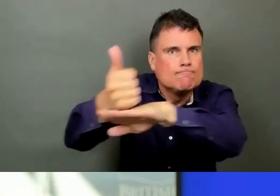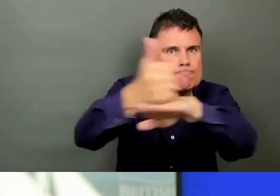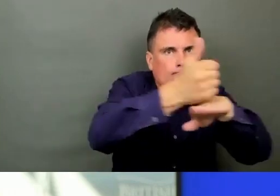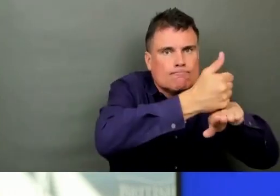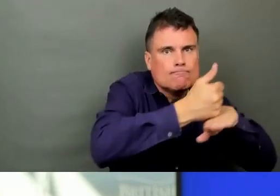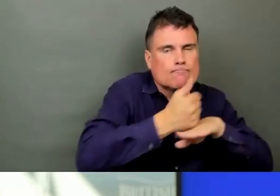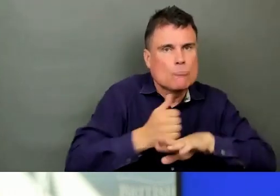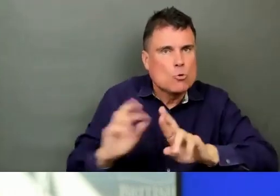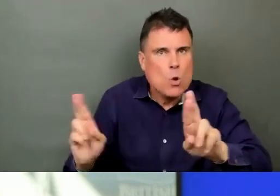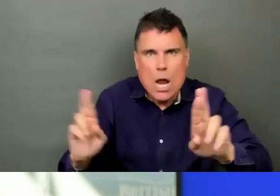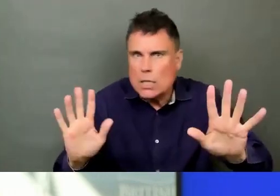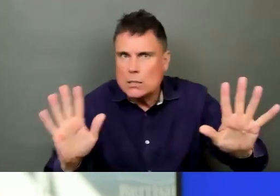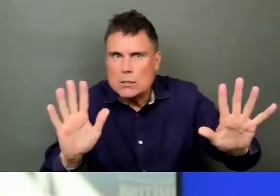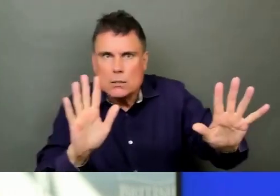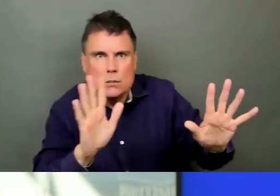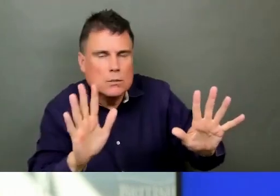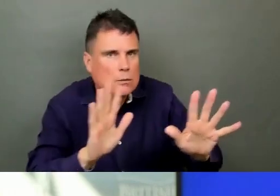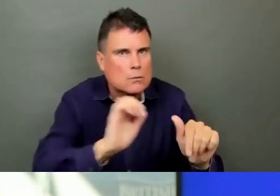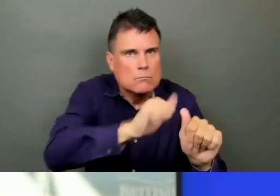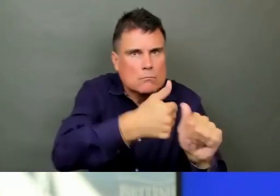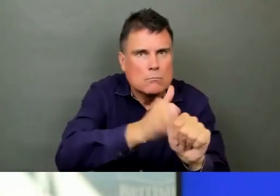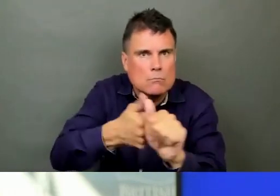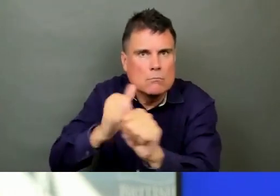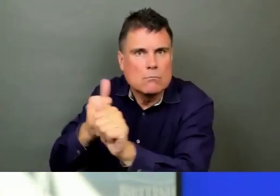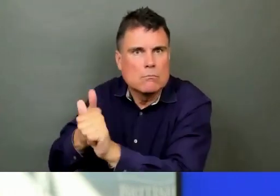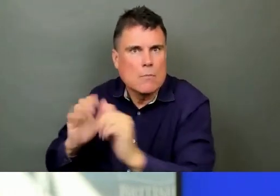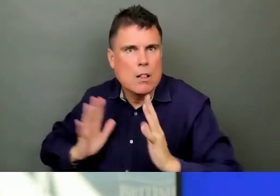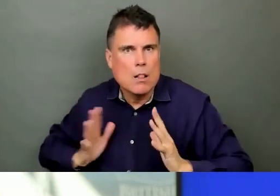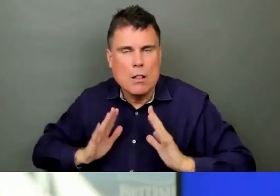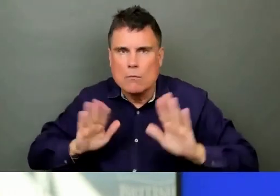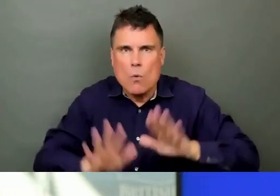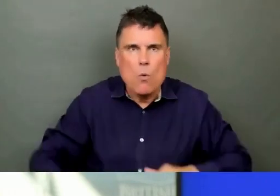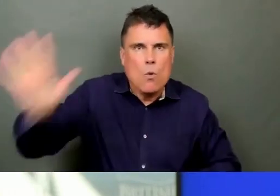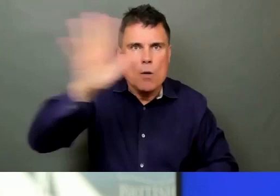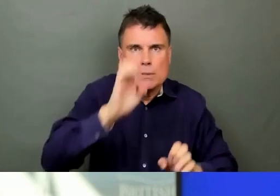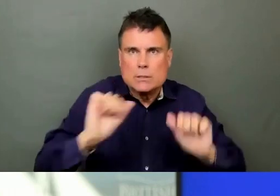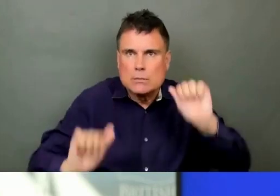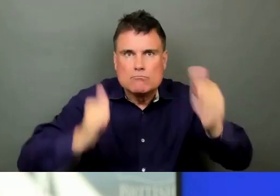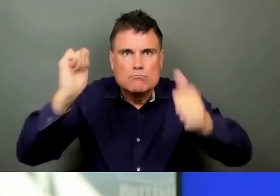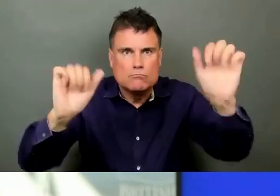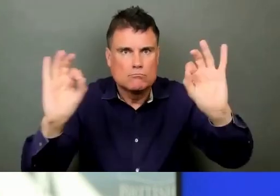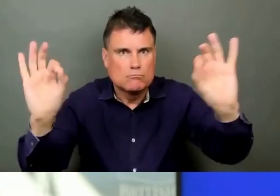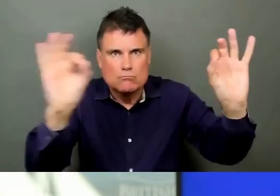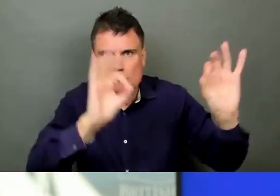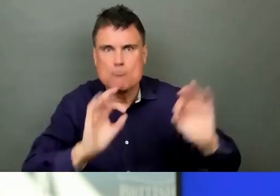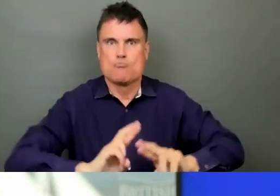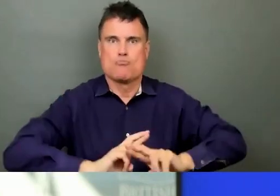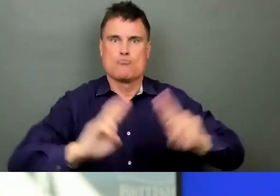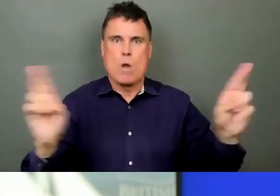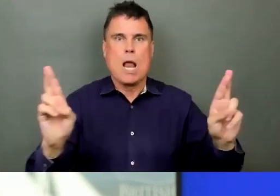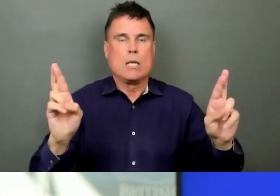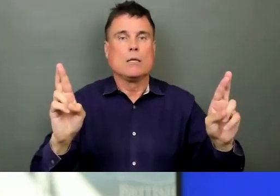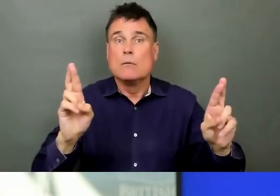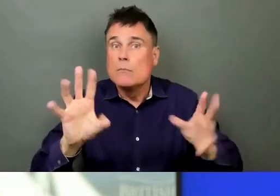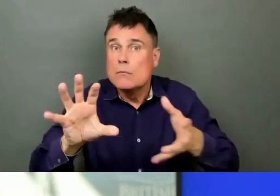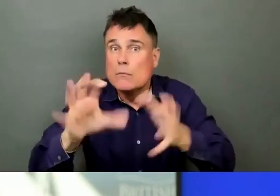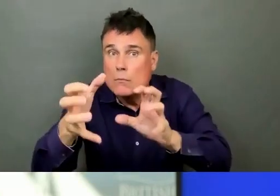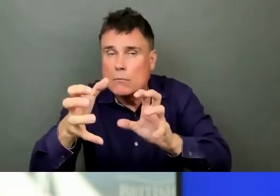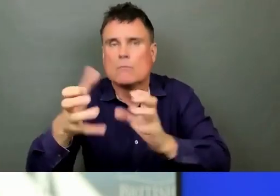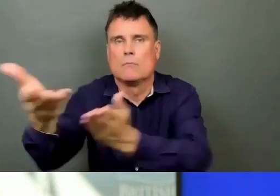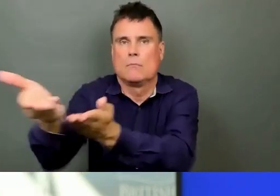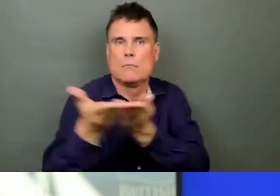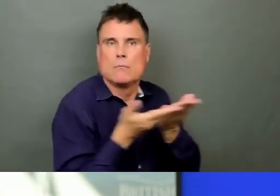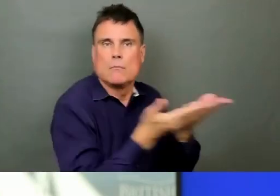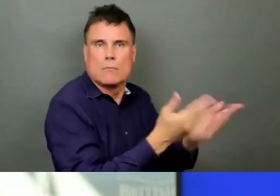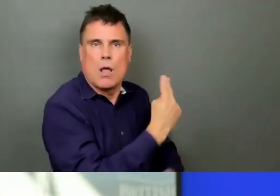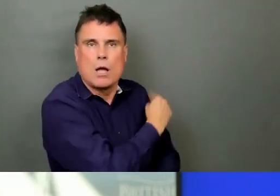transfers when people go to emergency rooms, be using as well, our urgent and primary care centres around the problems. All of those